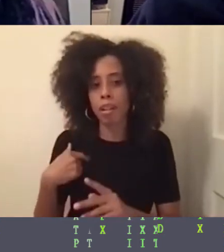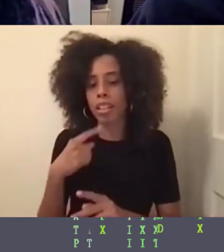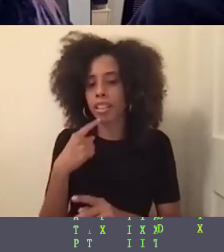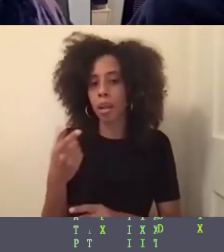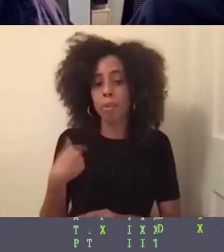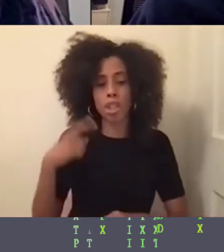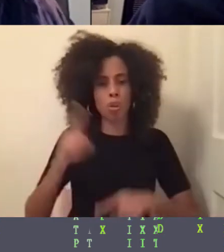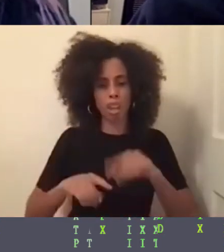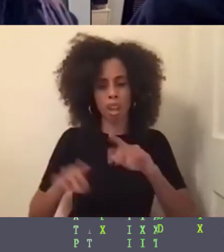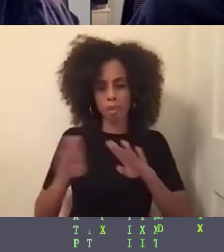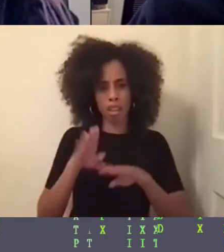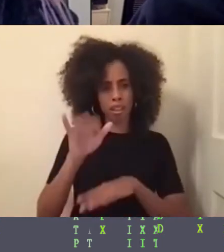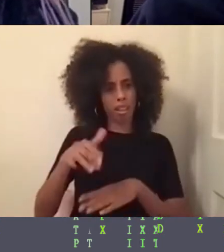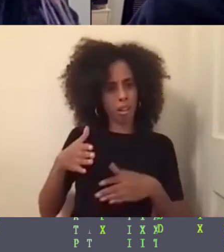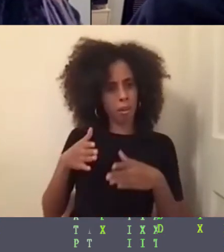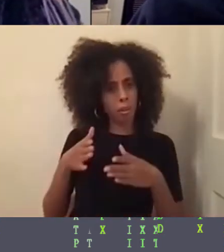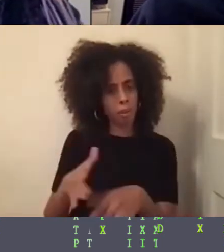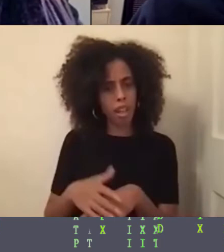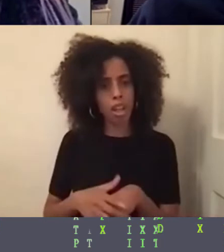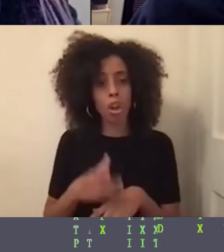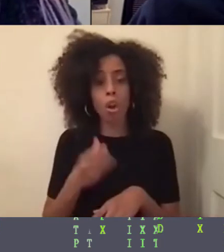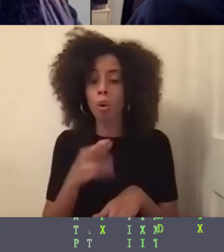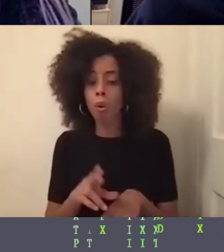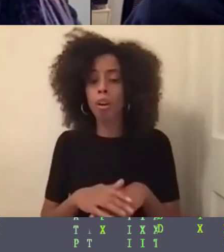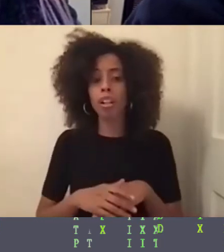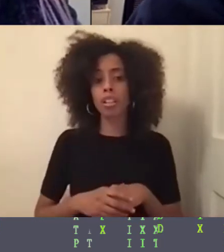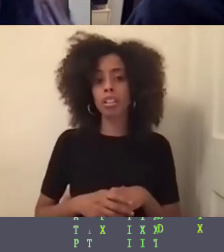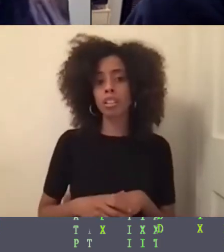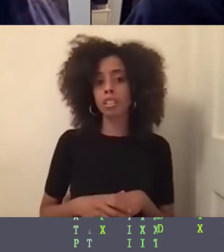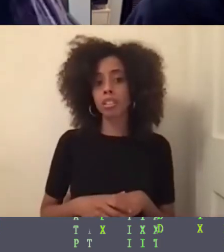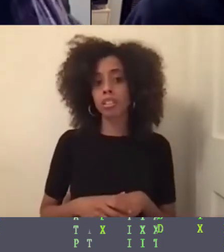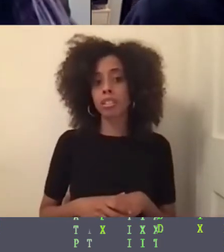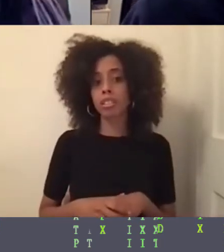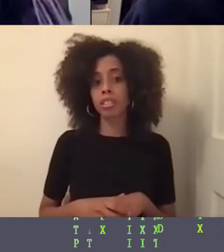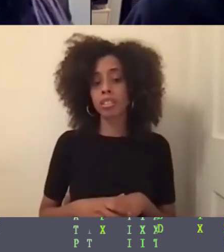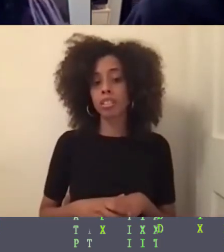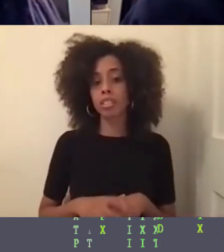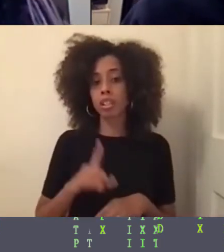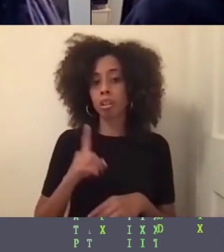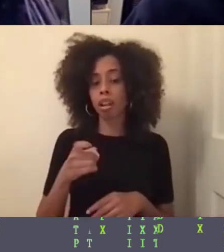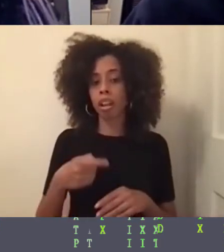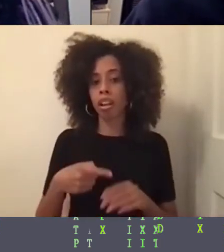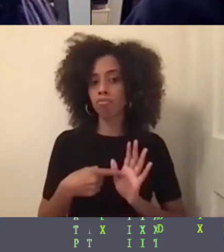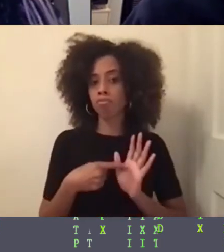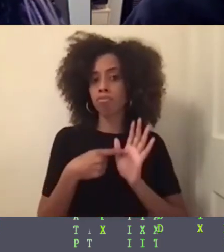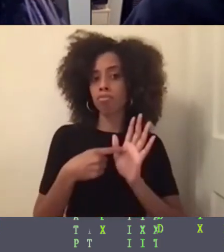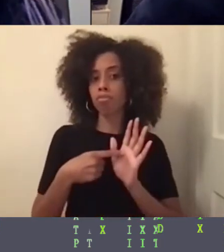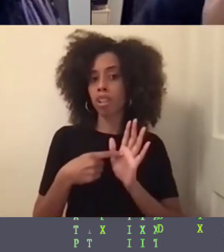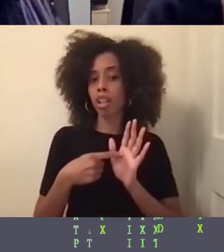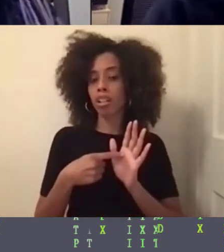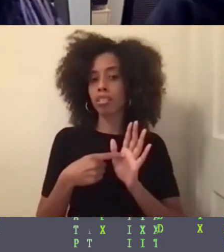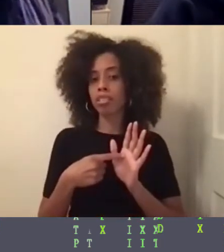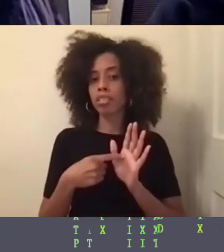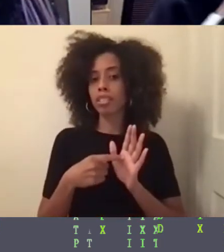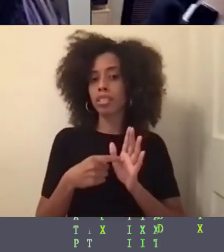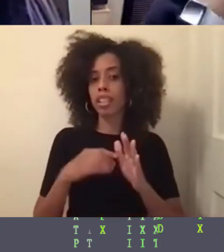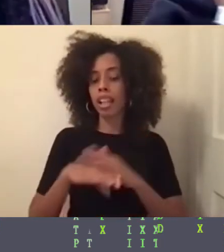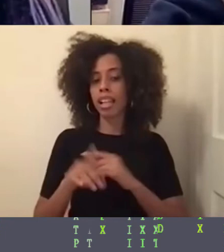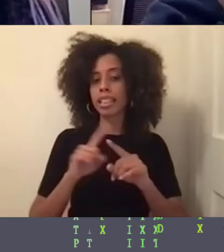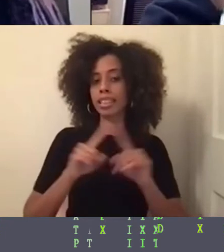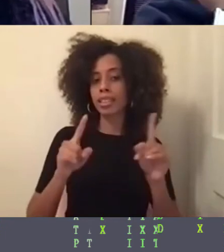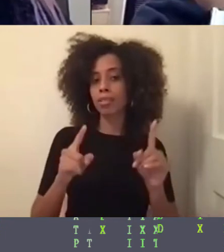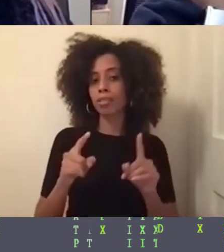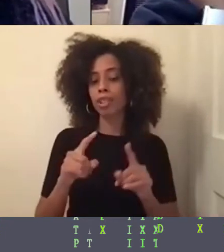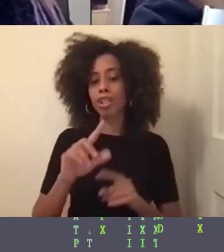way or you have to present yourself a certain tone or talk a certain way. Okay.